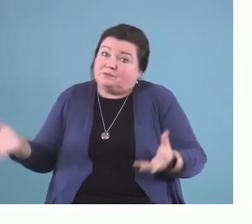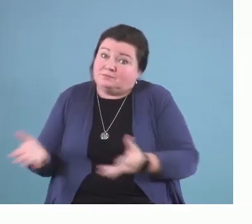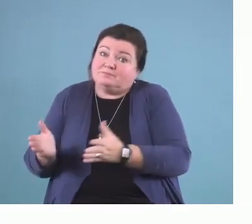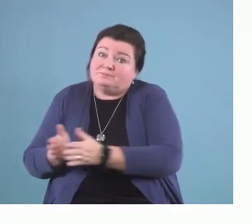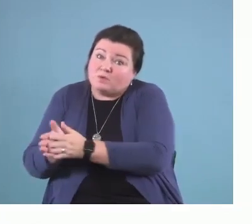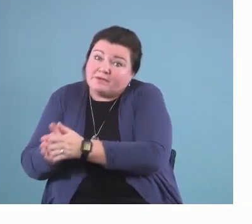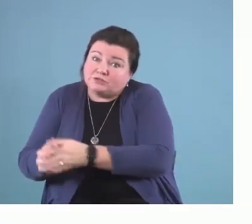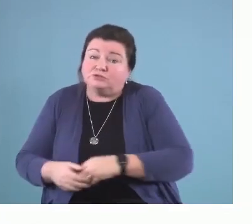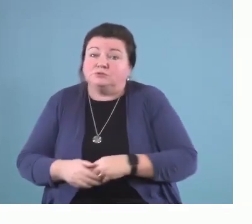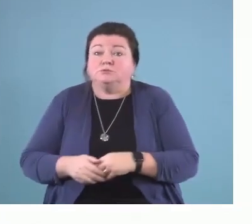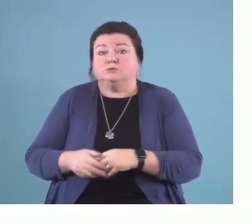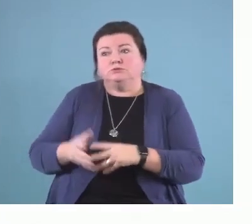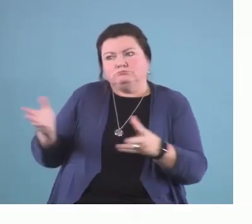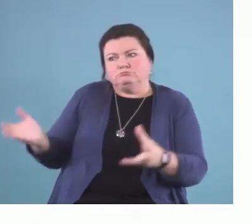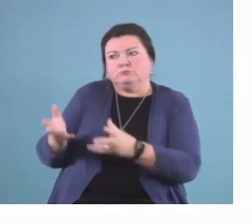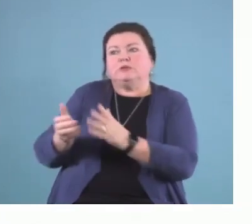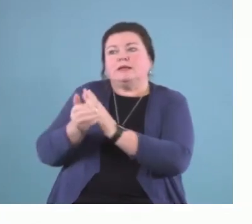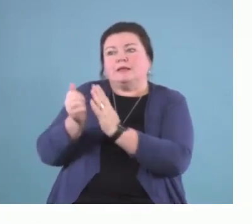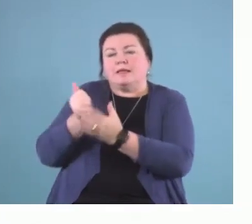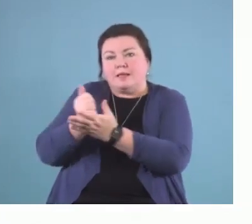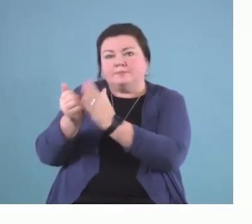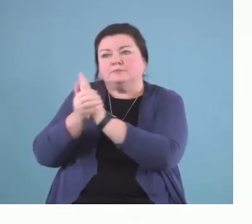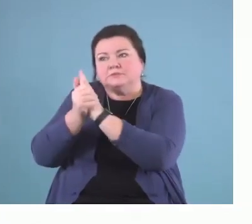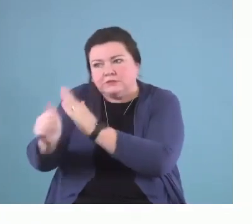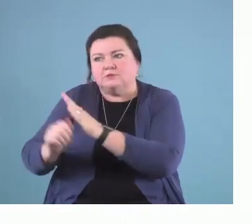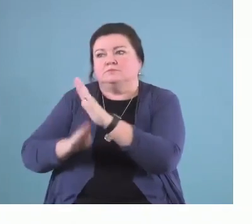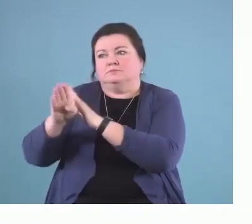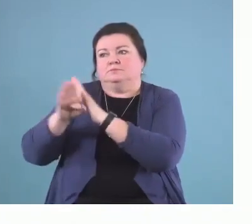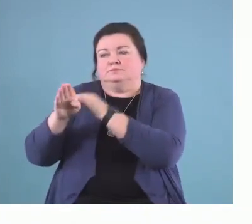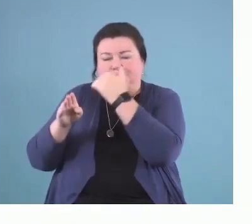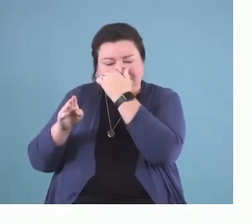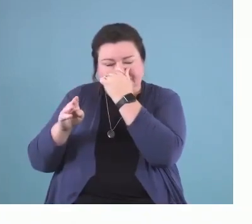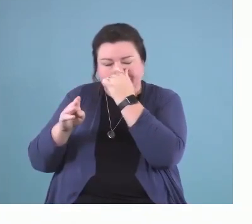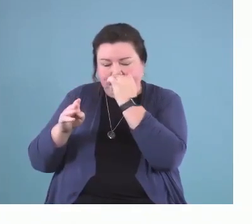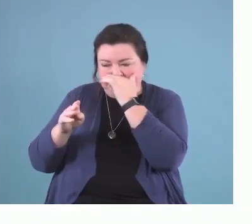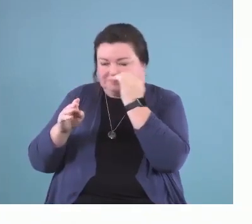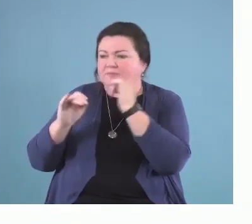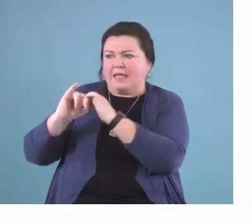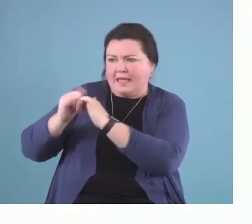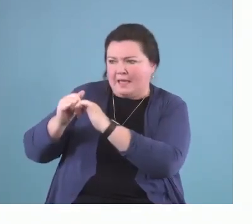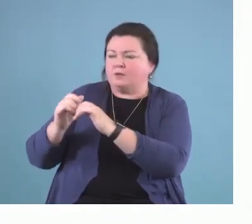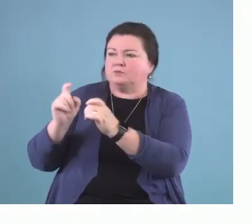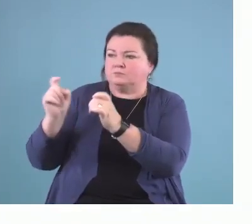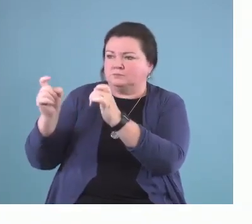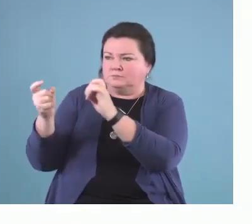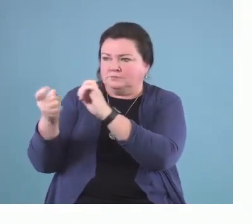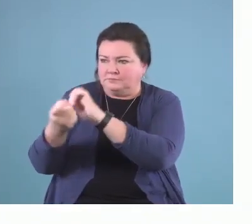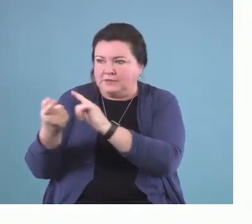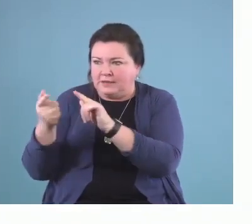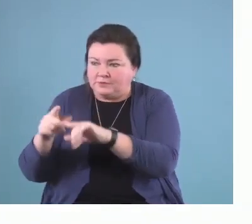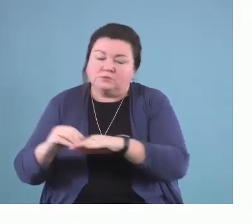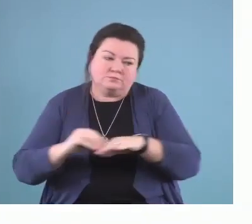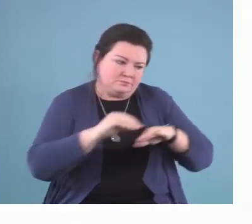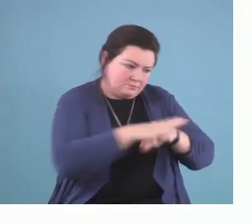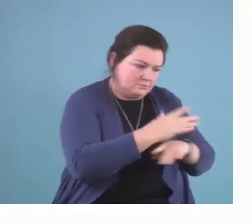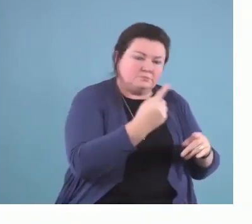order to help them develop the skills and help them see how they can change over time to be able to effectively